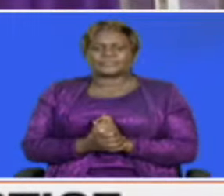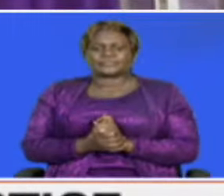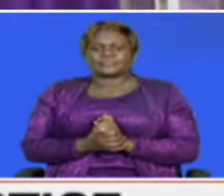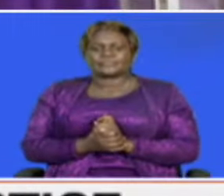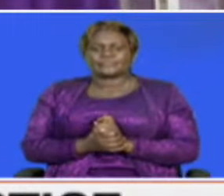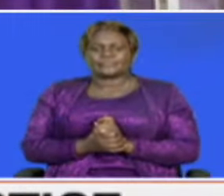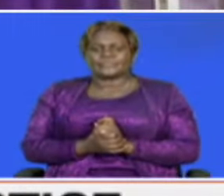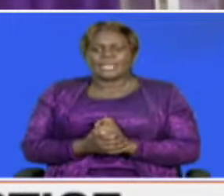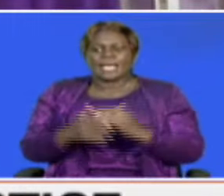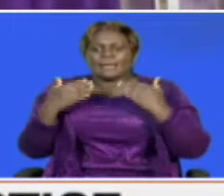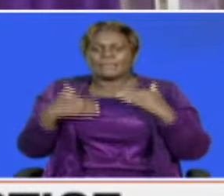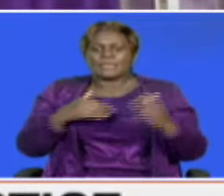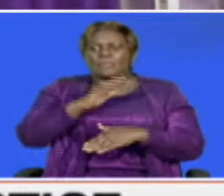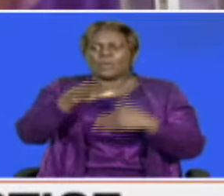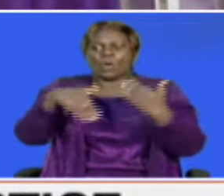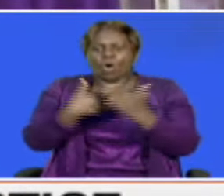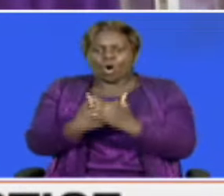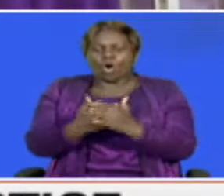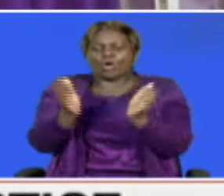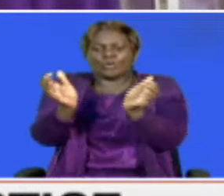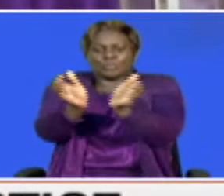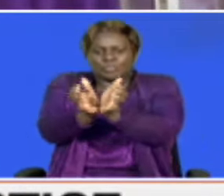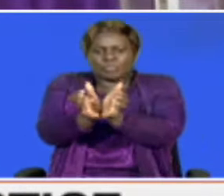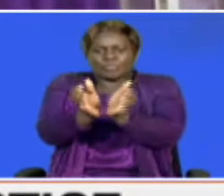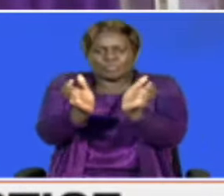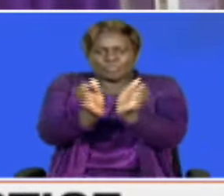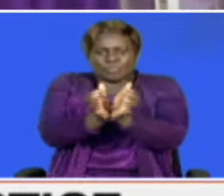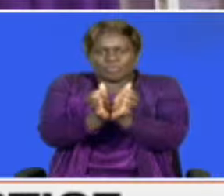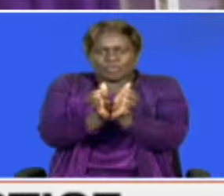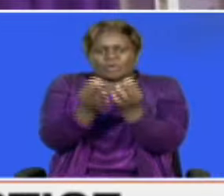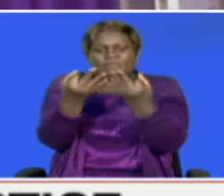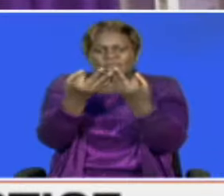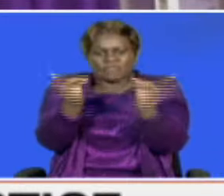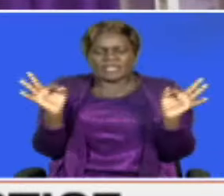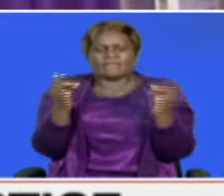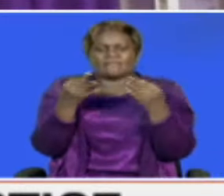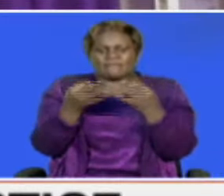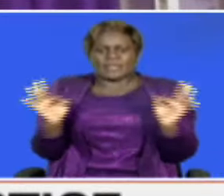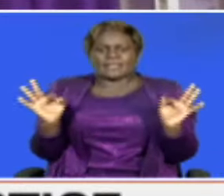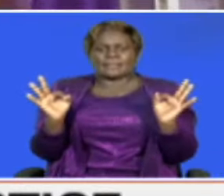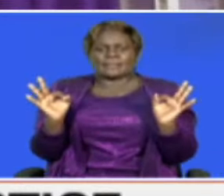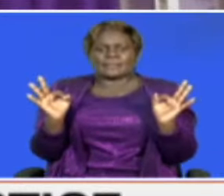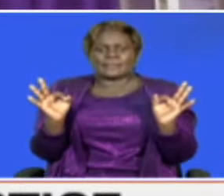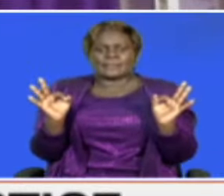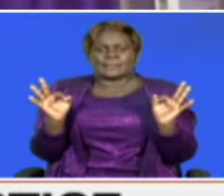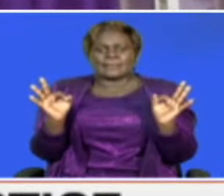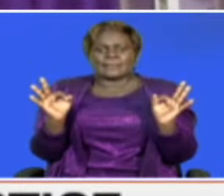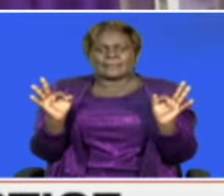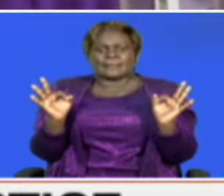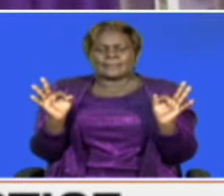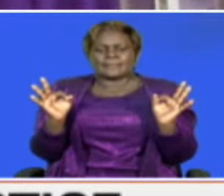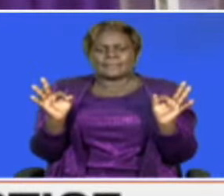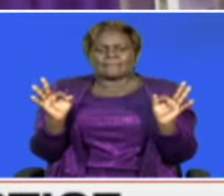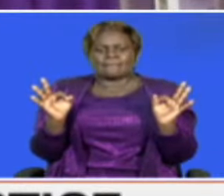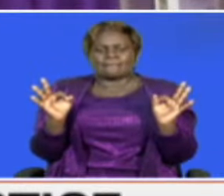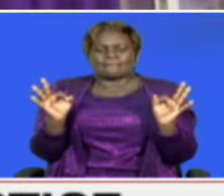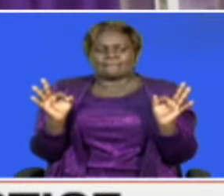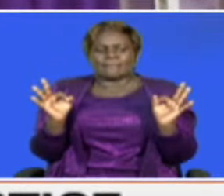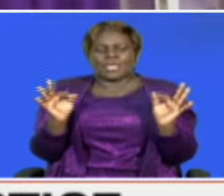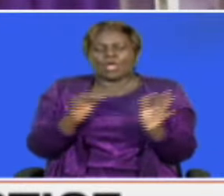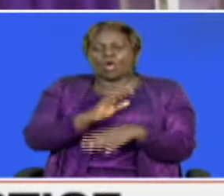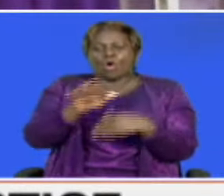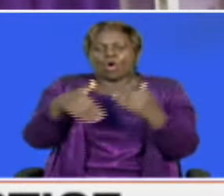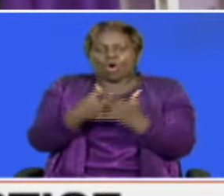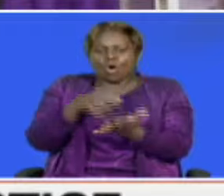of all people who have been arrested and are in police custody. Number four, it's the dropping of